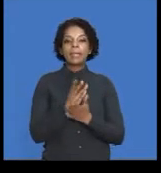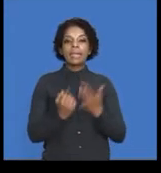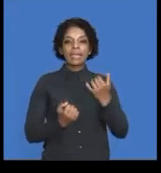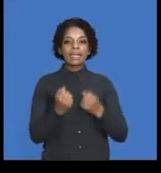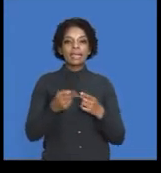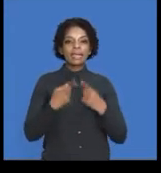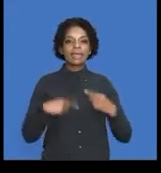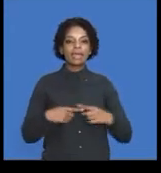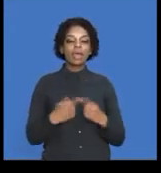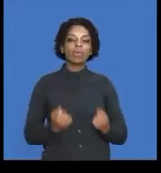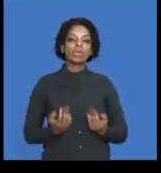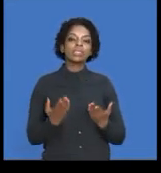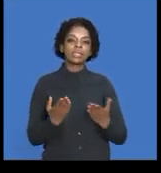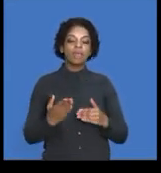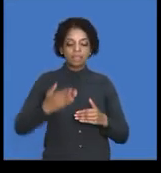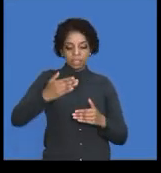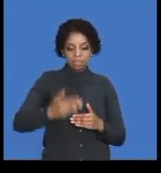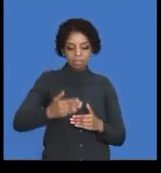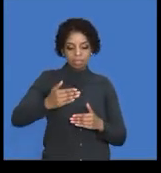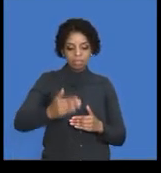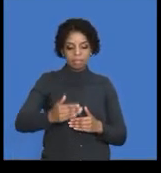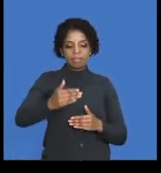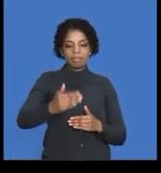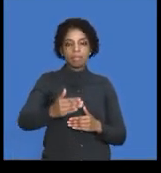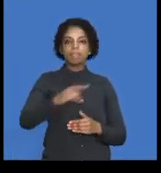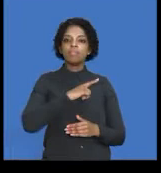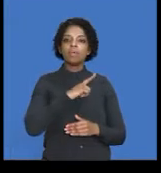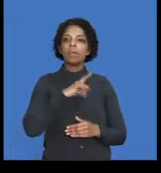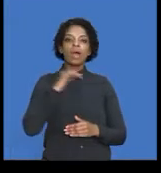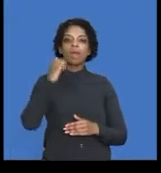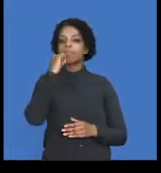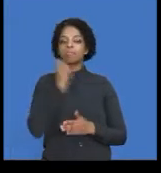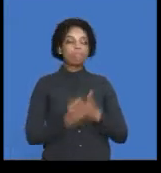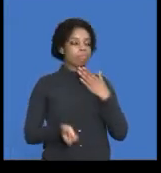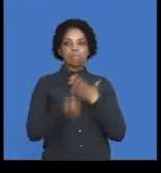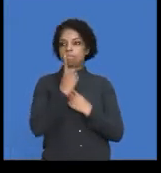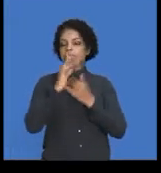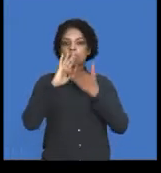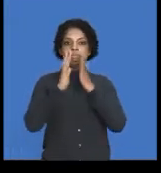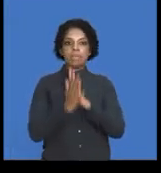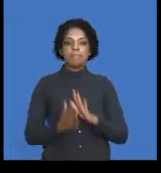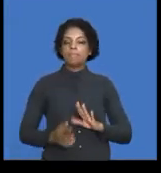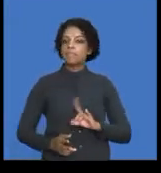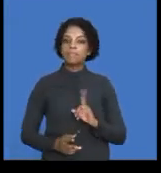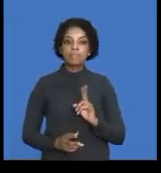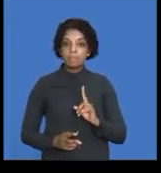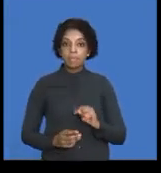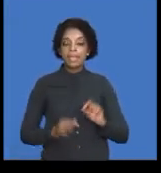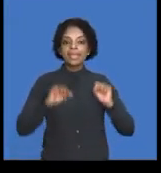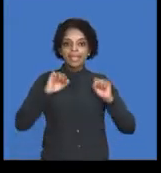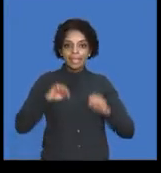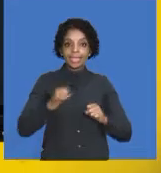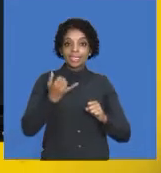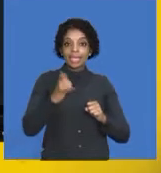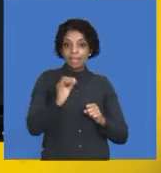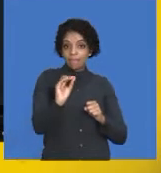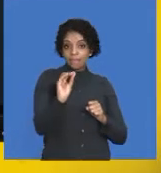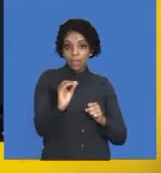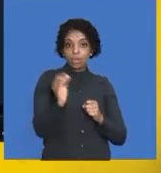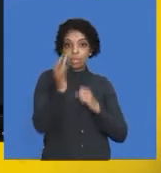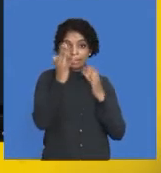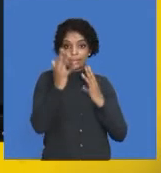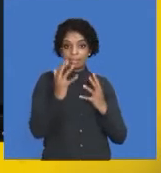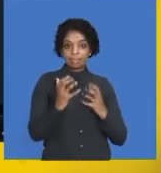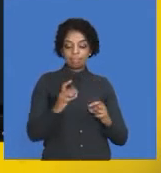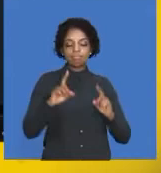are serviced regularly in order to avoid unexpected repairs. Yes, if you've got a maintenance budget, spend